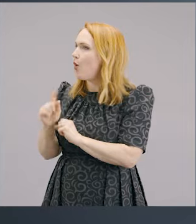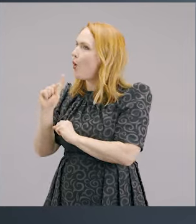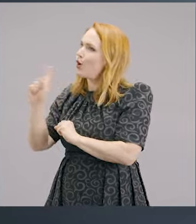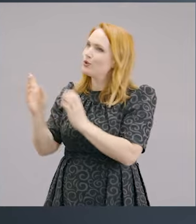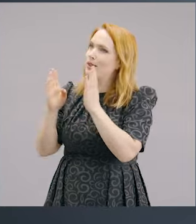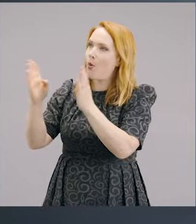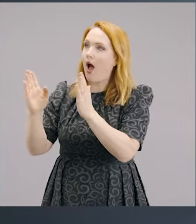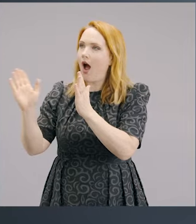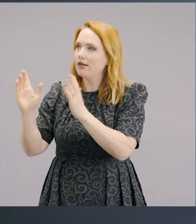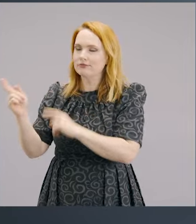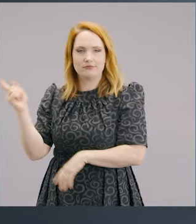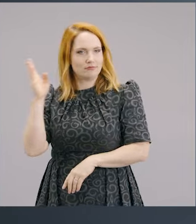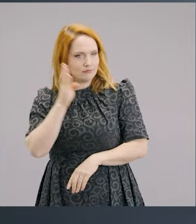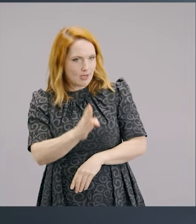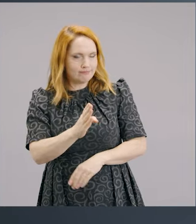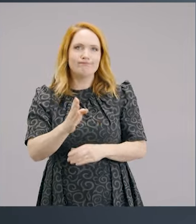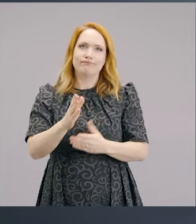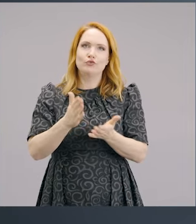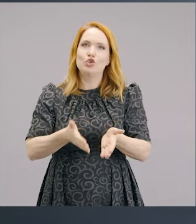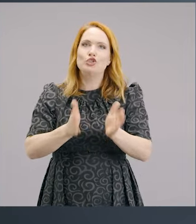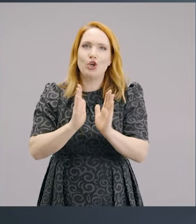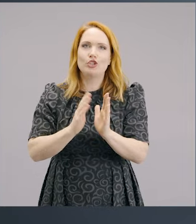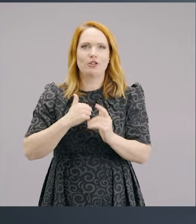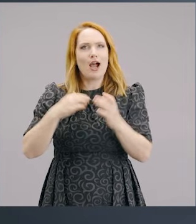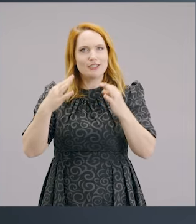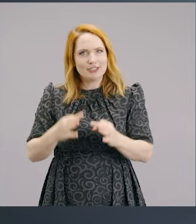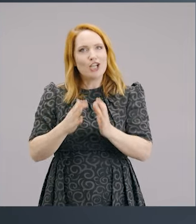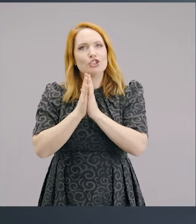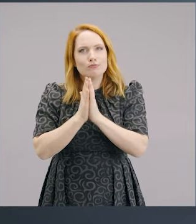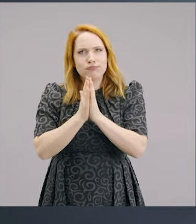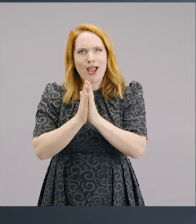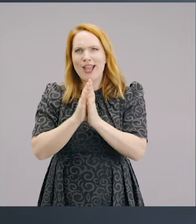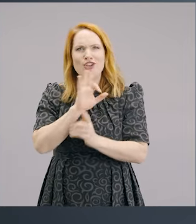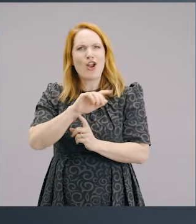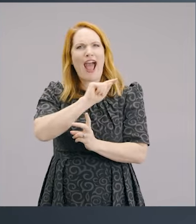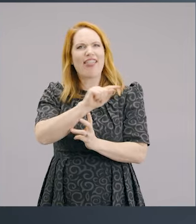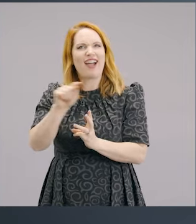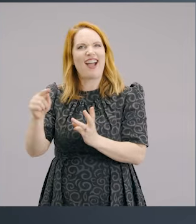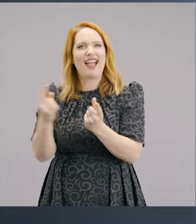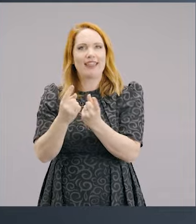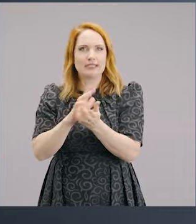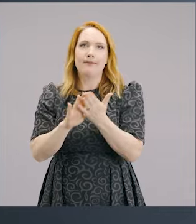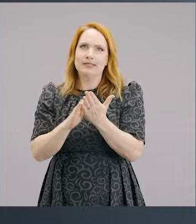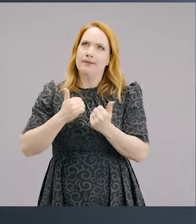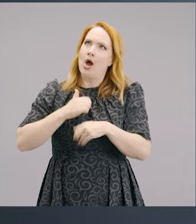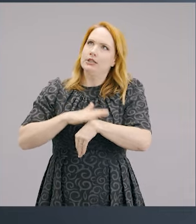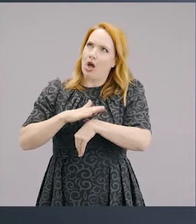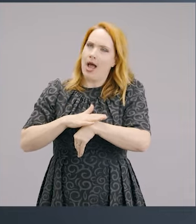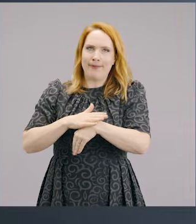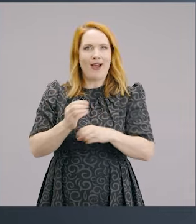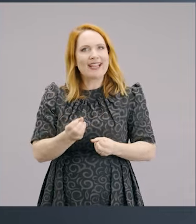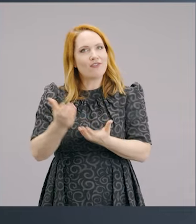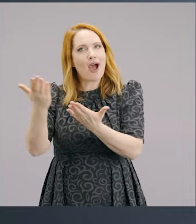I'm coming to church today. It's a form of worship. I'm deciding to pray instead of the other things I could do. So it is a